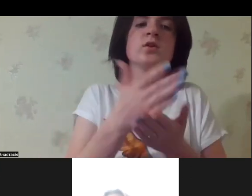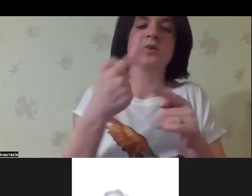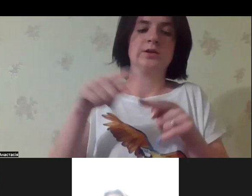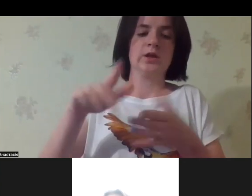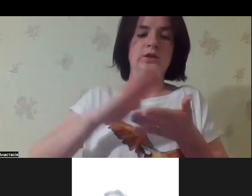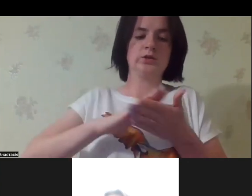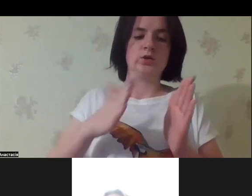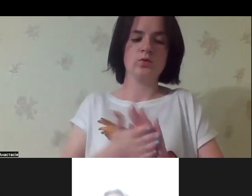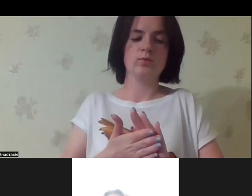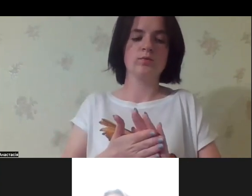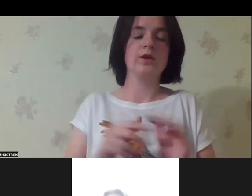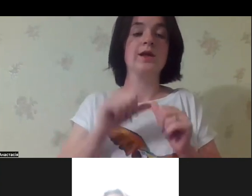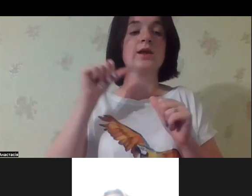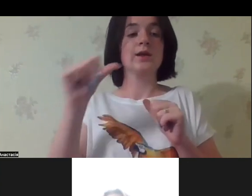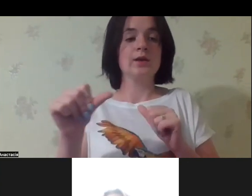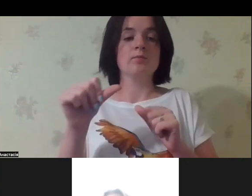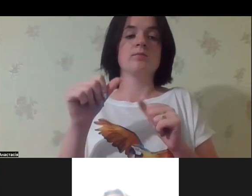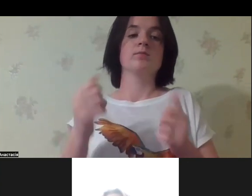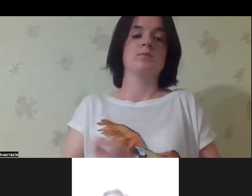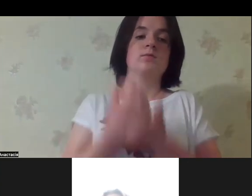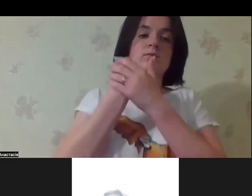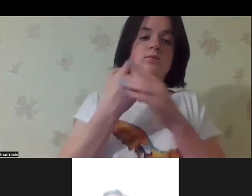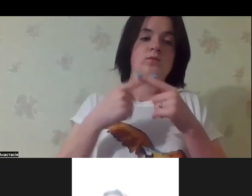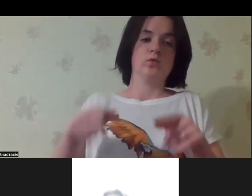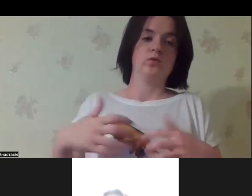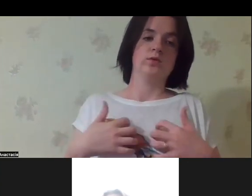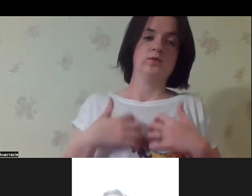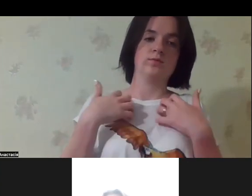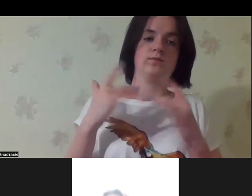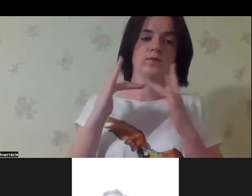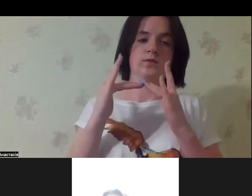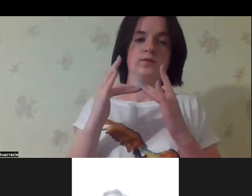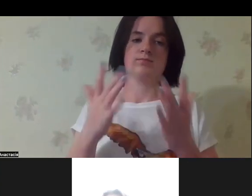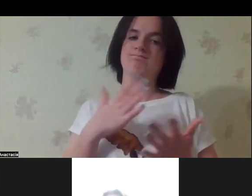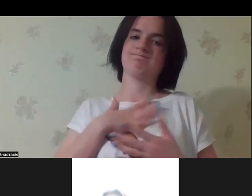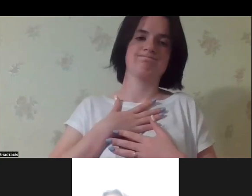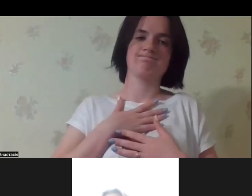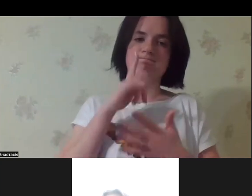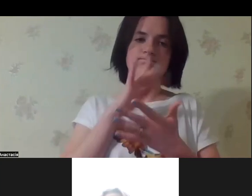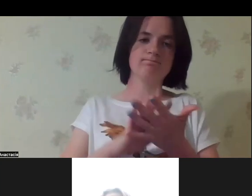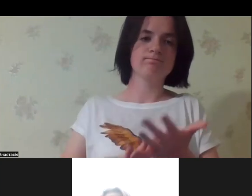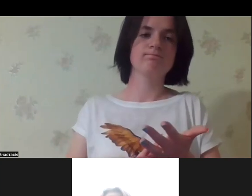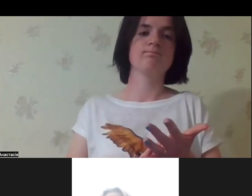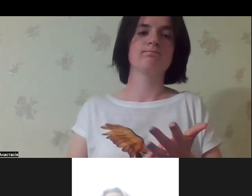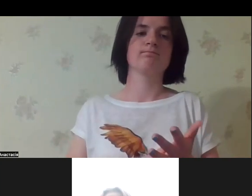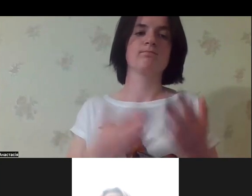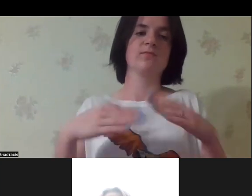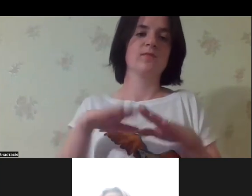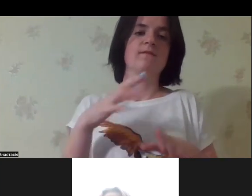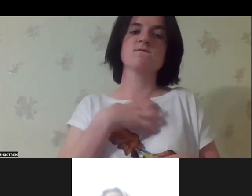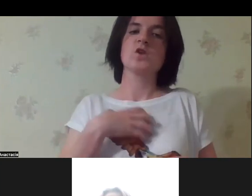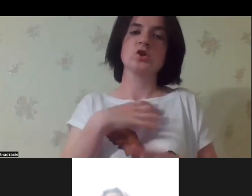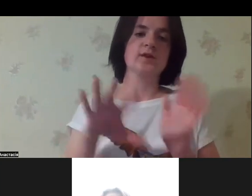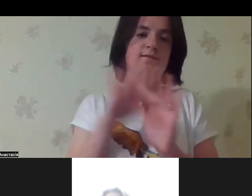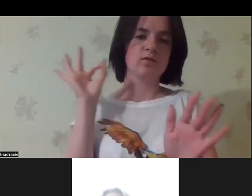support now. But on the other hand, we need to be searching for solutions to these situations rather than supporting this horrible institutional system.